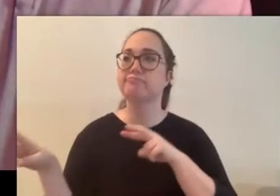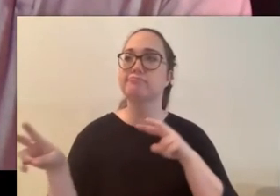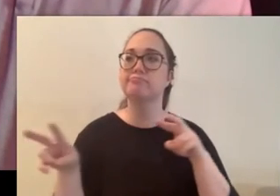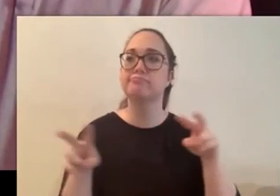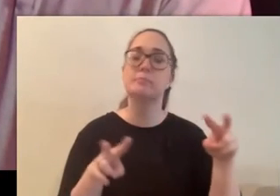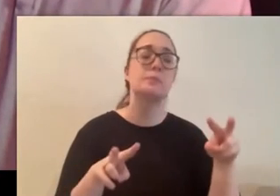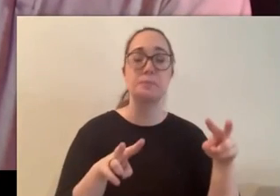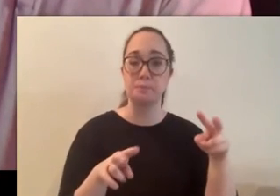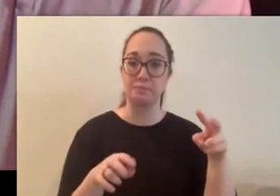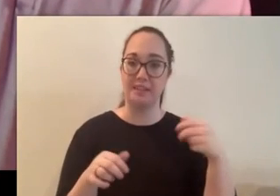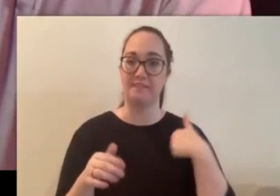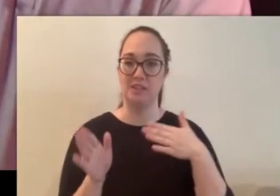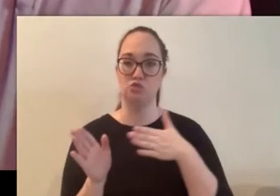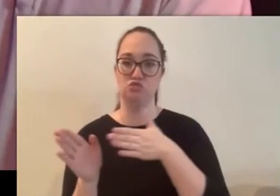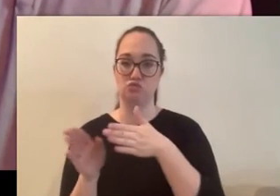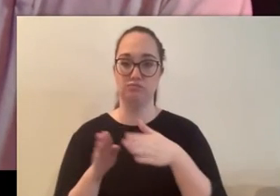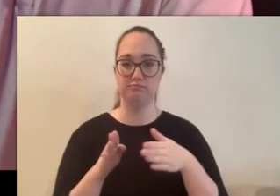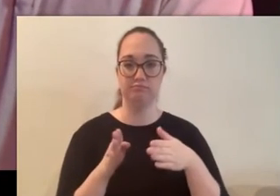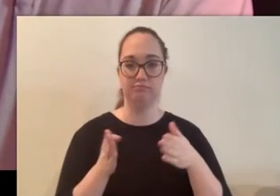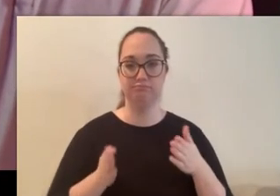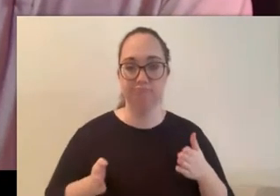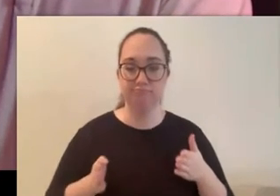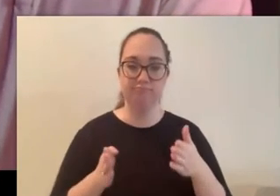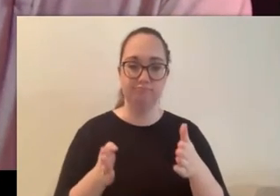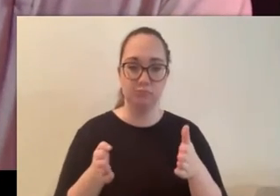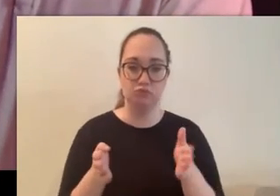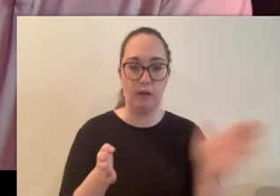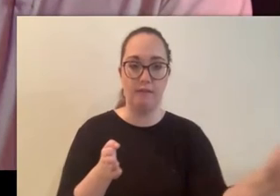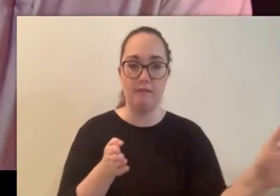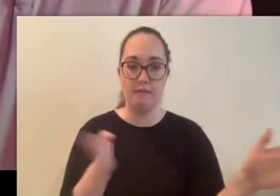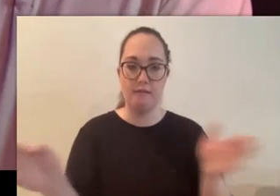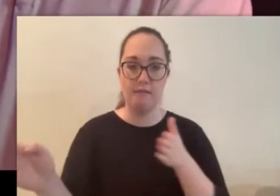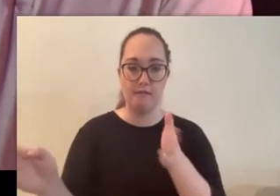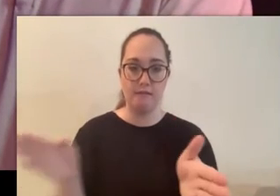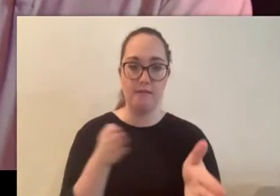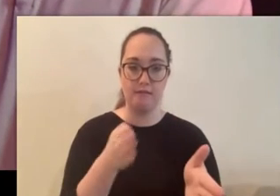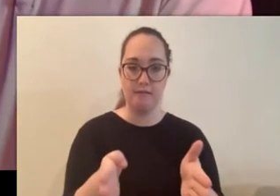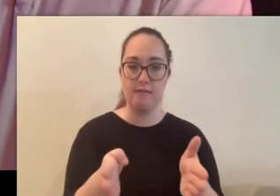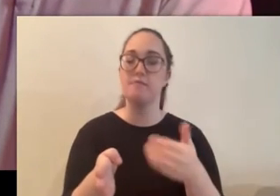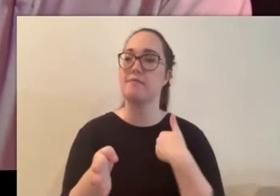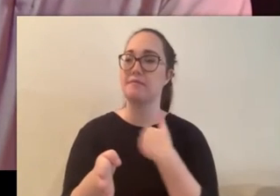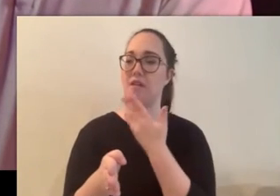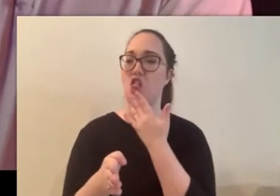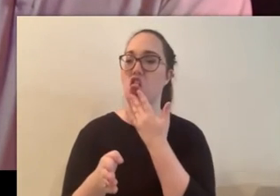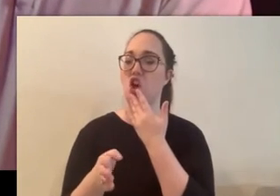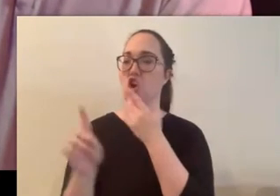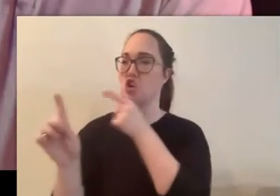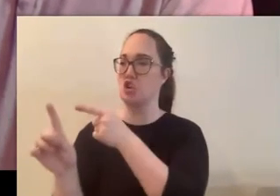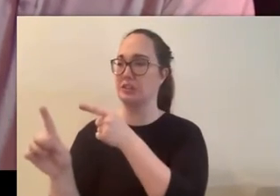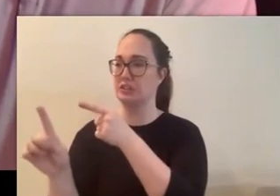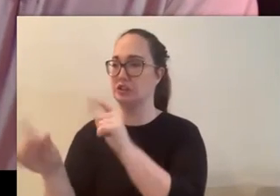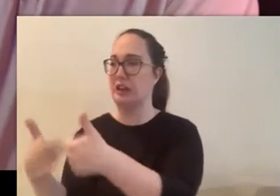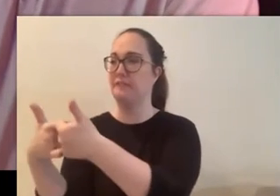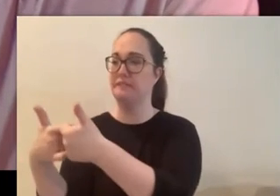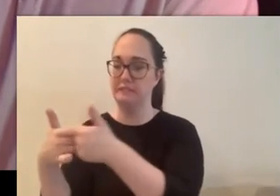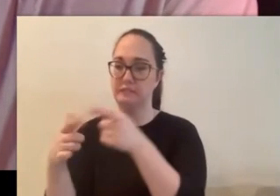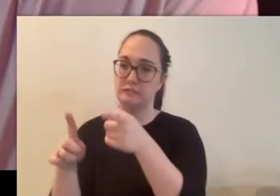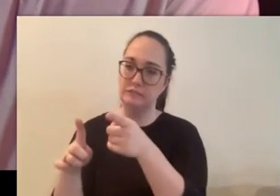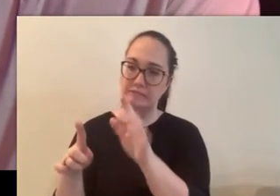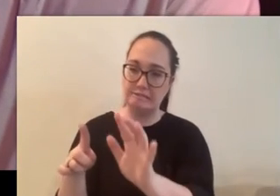each trail signifying how challenging it was so i decided to go down the colored one